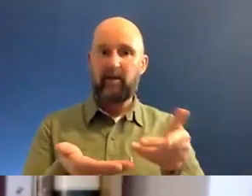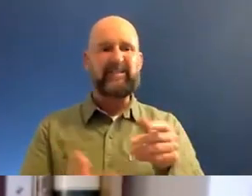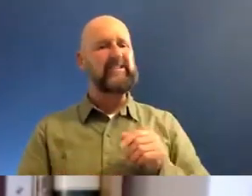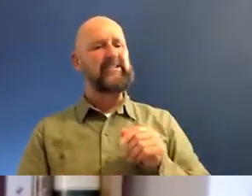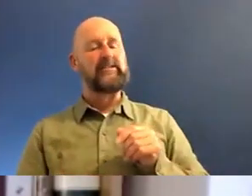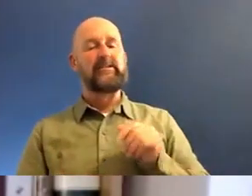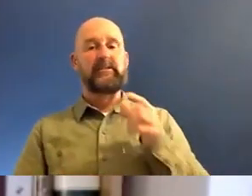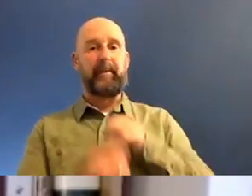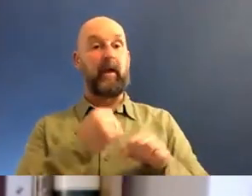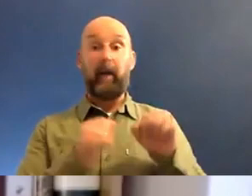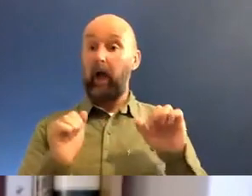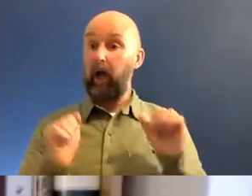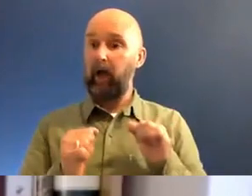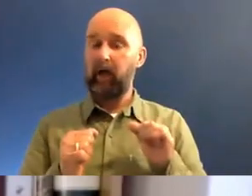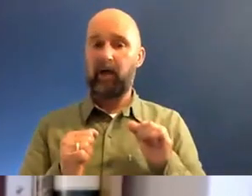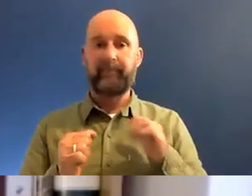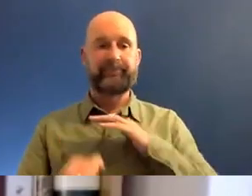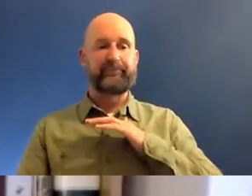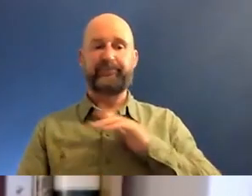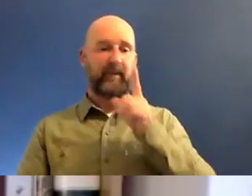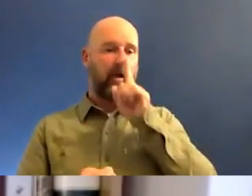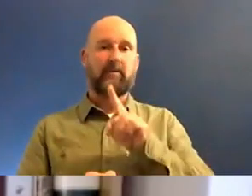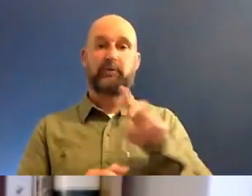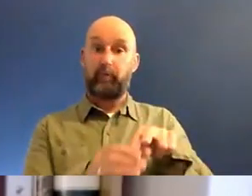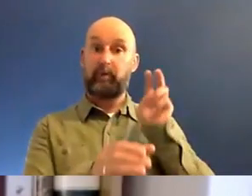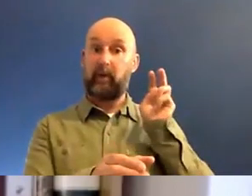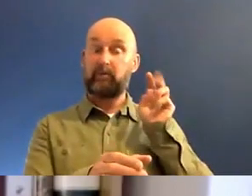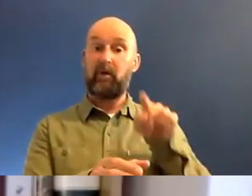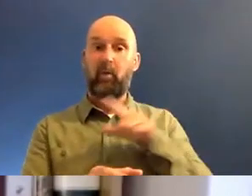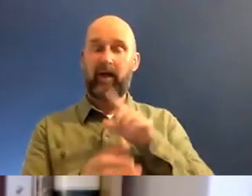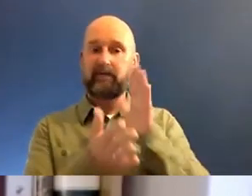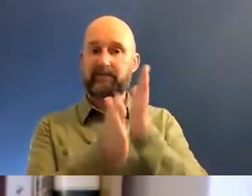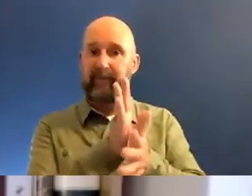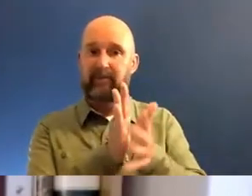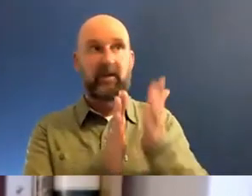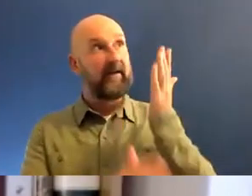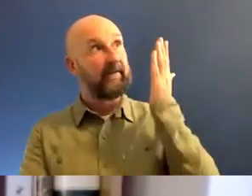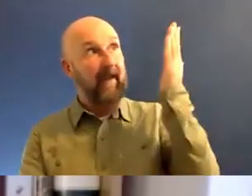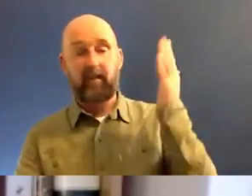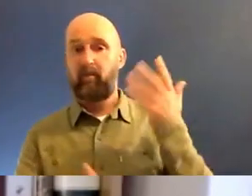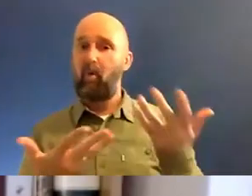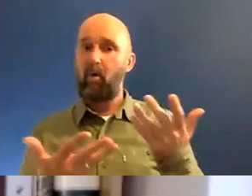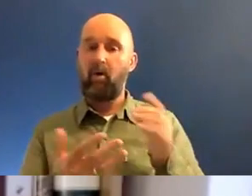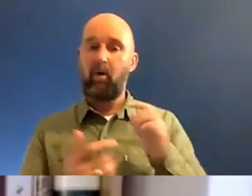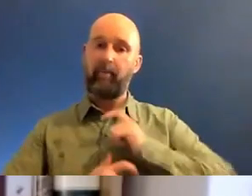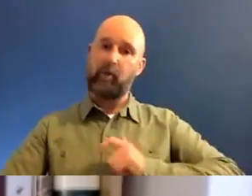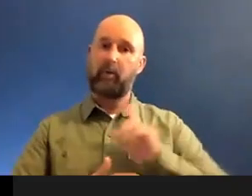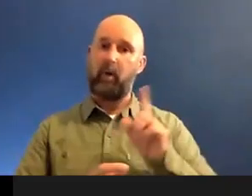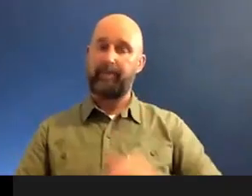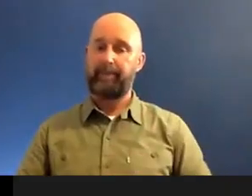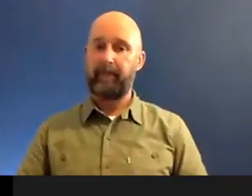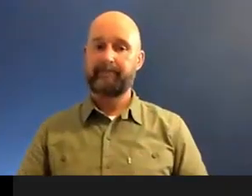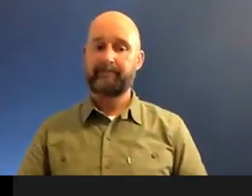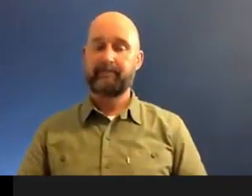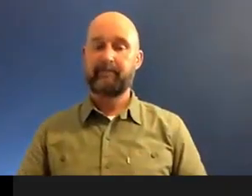to go forward, you would be compromising your faith or your person as an artist? This